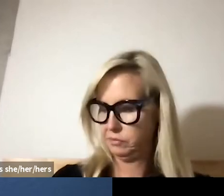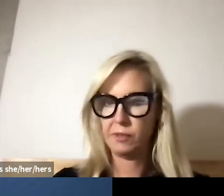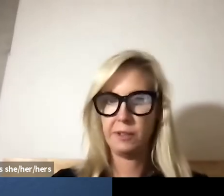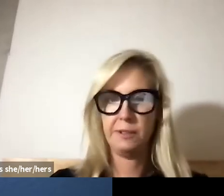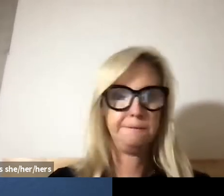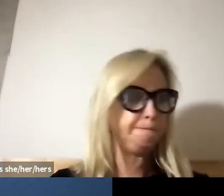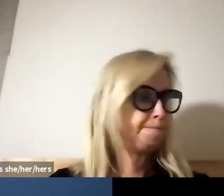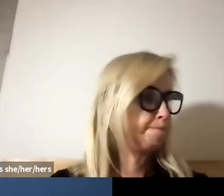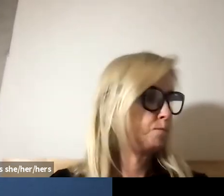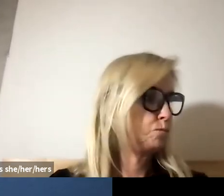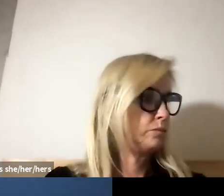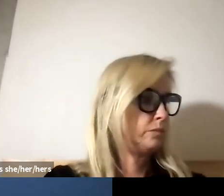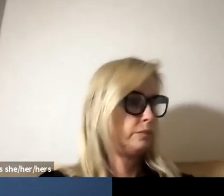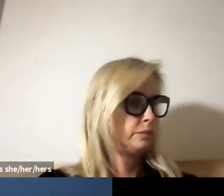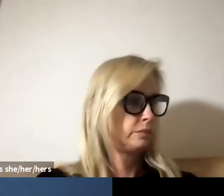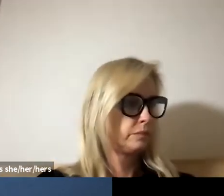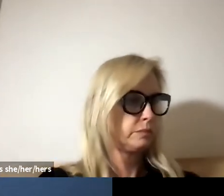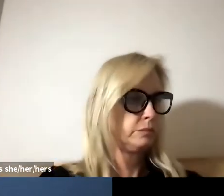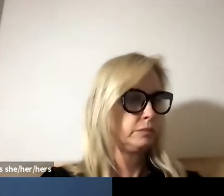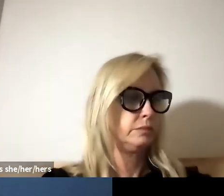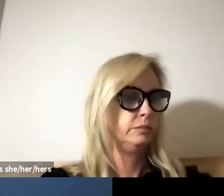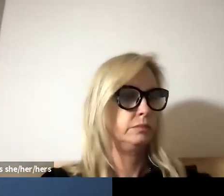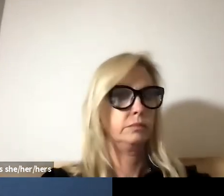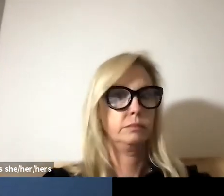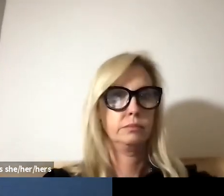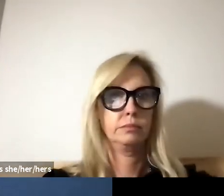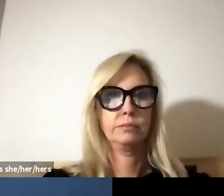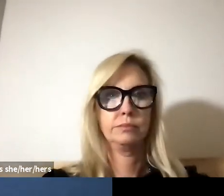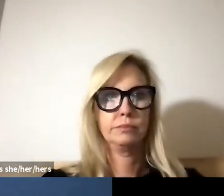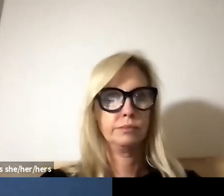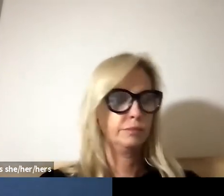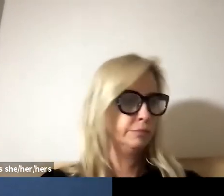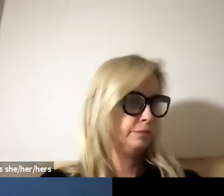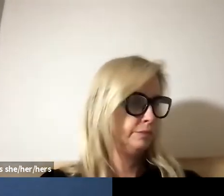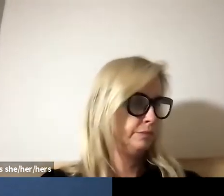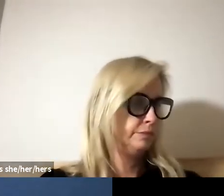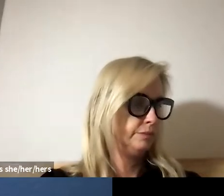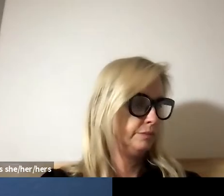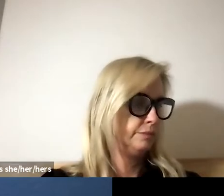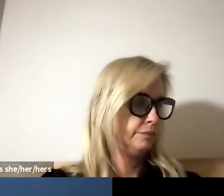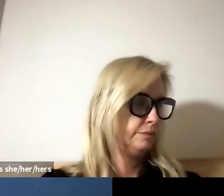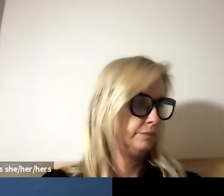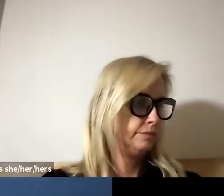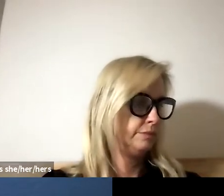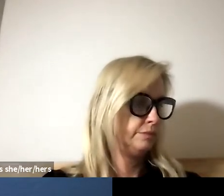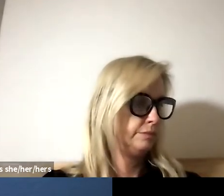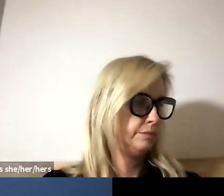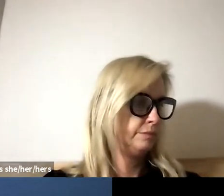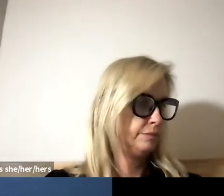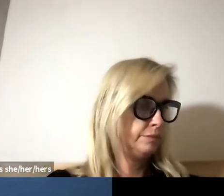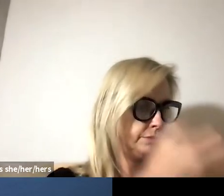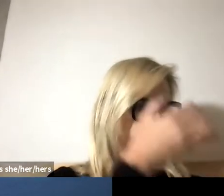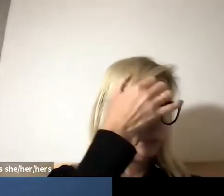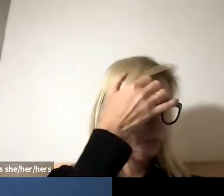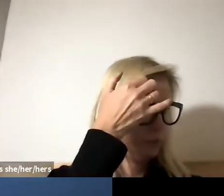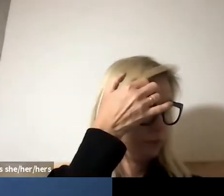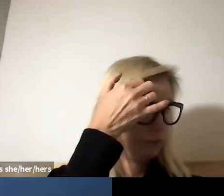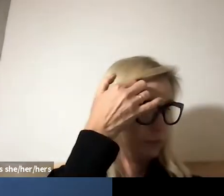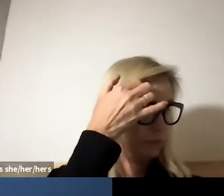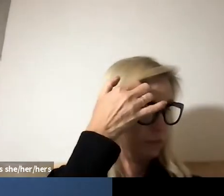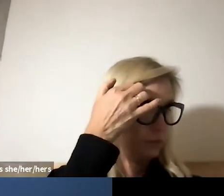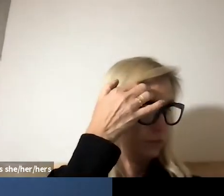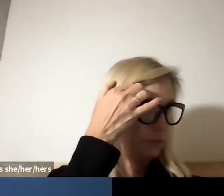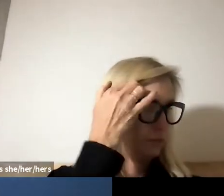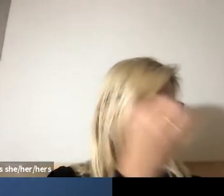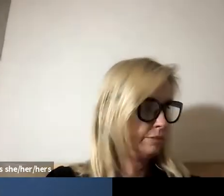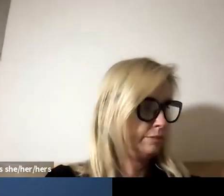bottom right of your screen you will see a globe icon that says interpretation please click on the globe now and select english if you